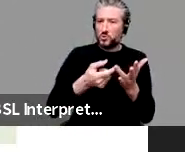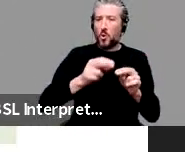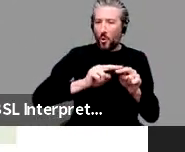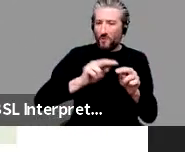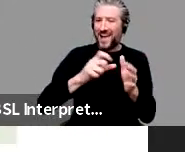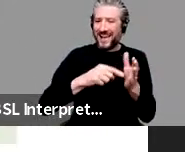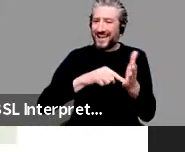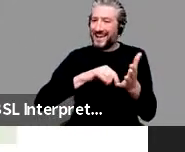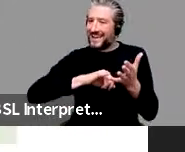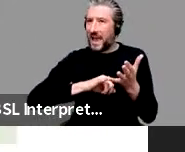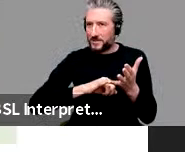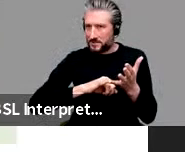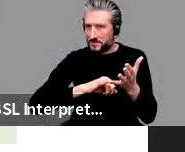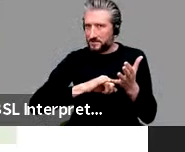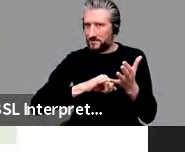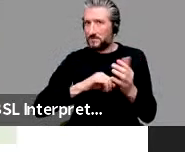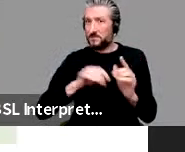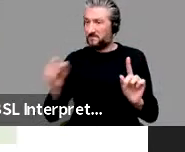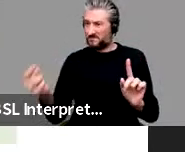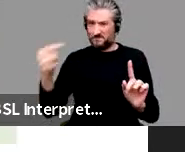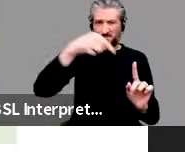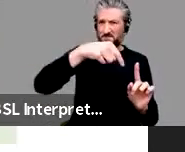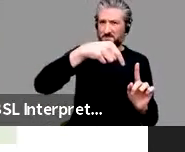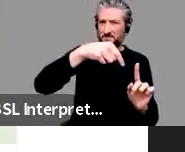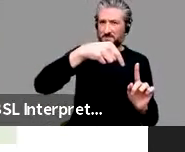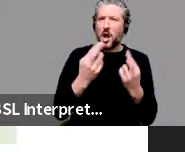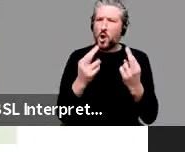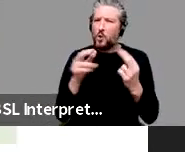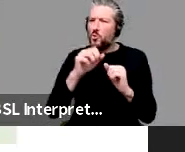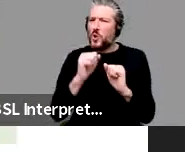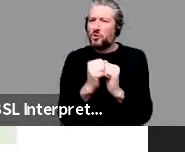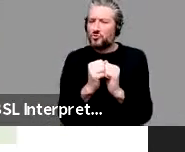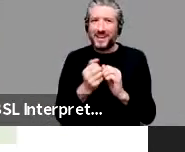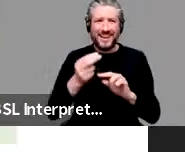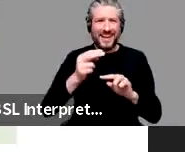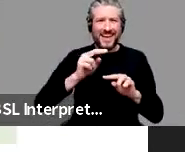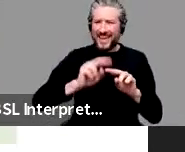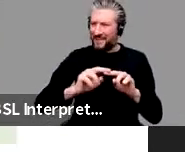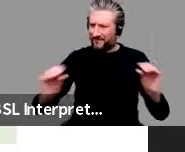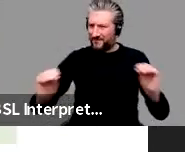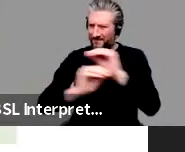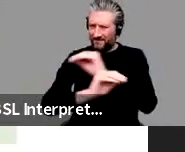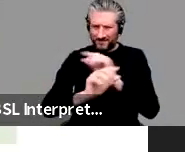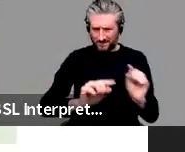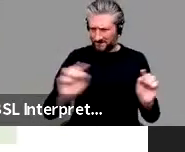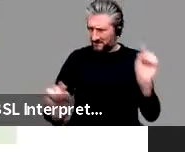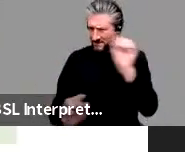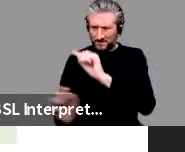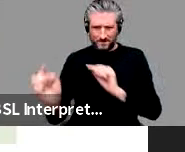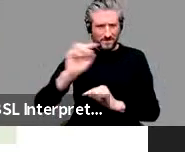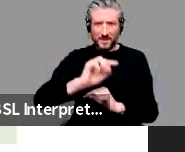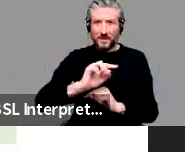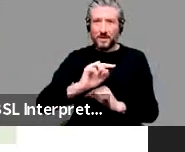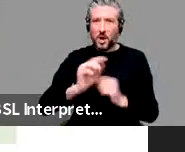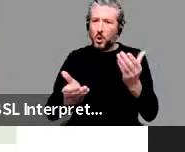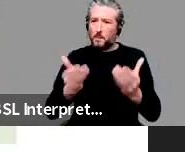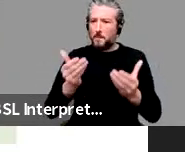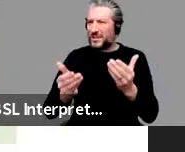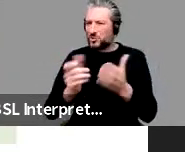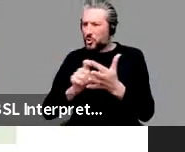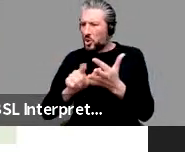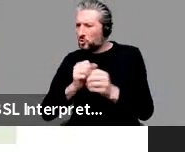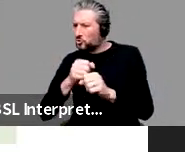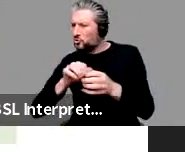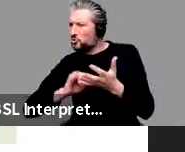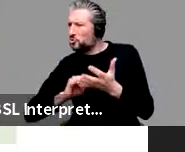I hope you agree. It would be weird to say it had me scouring through posts of cats, like the one of dogs above, where now